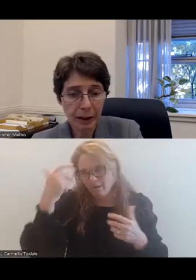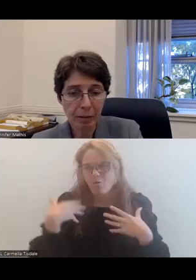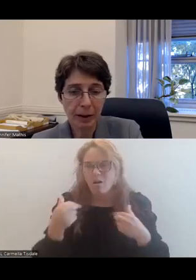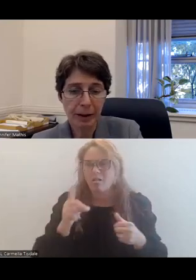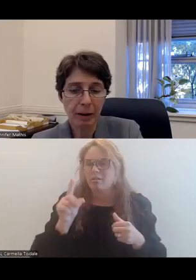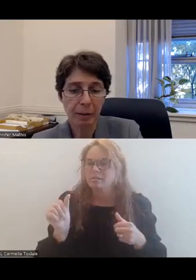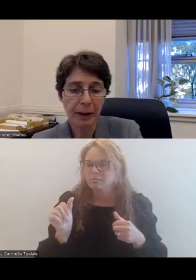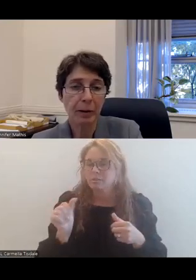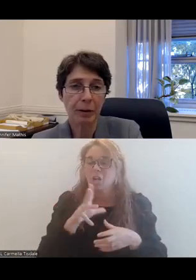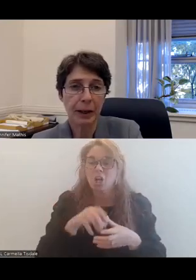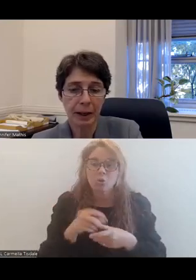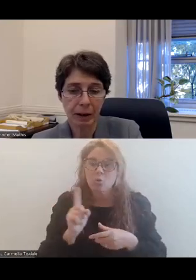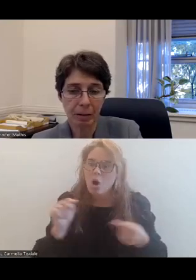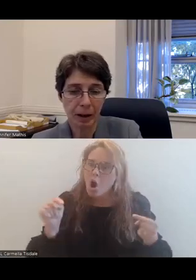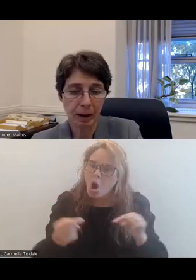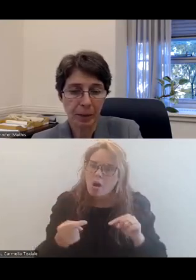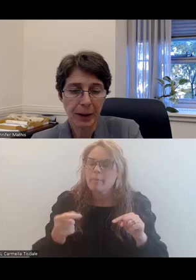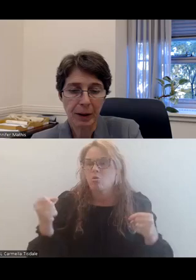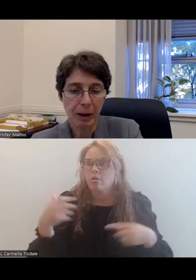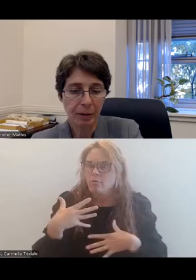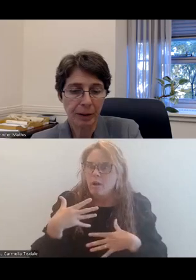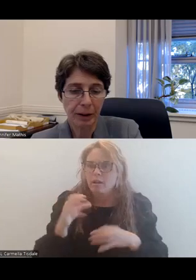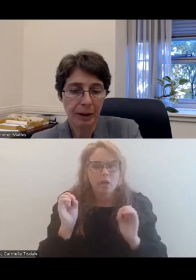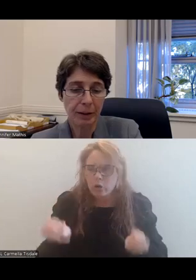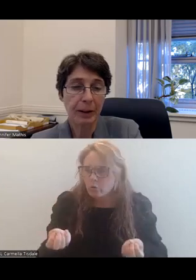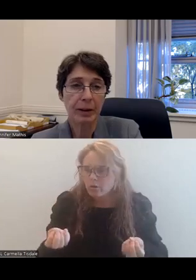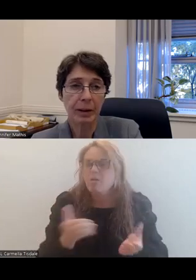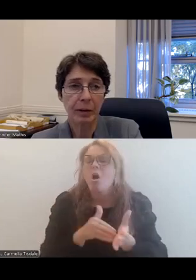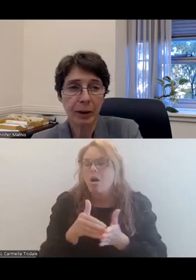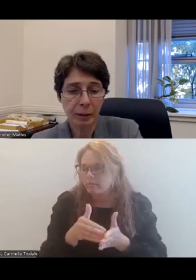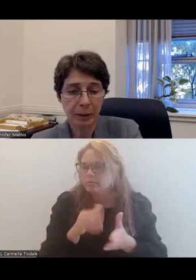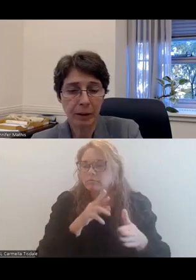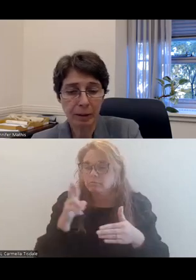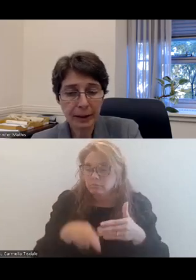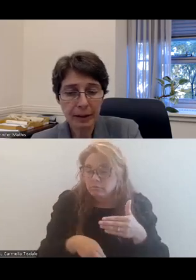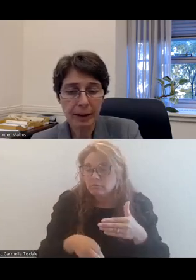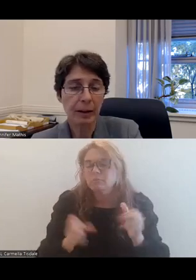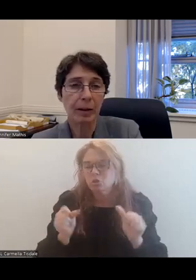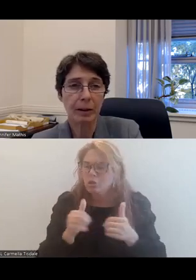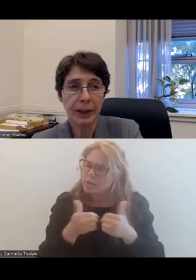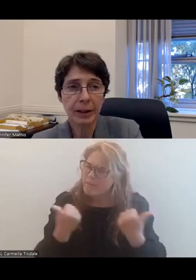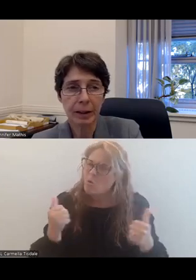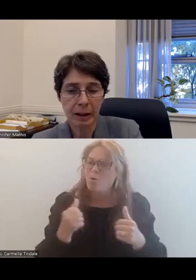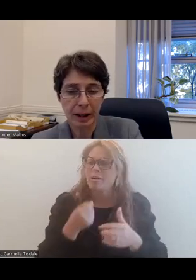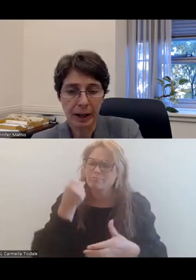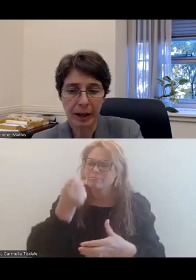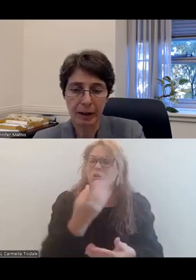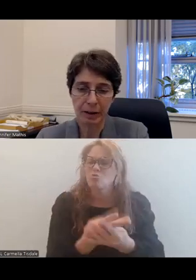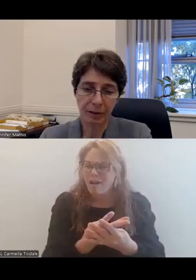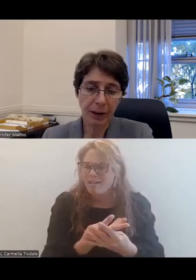including where they are harming or threatening no one. Often, this results in avoidable arrest, incarceration,